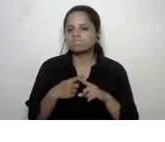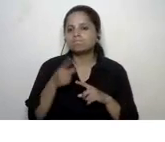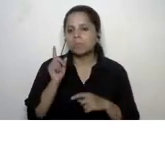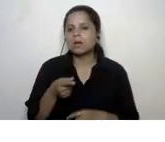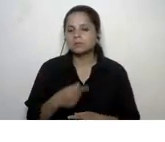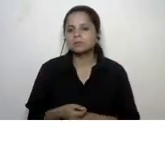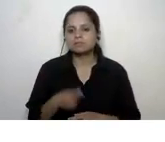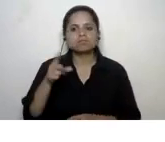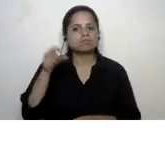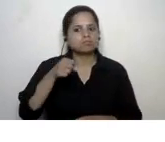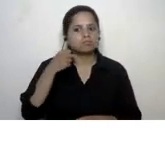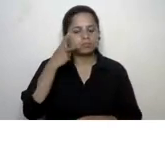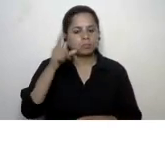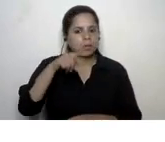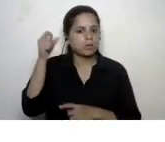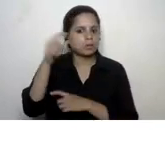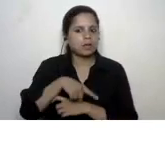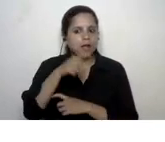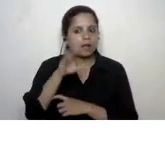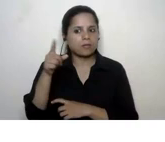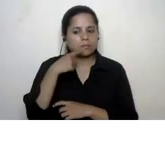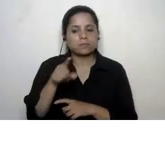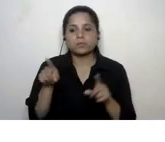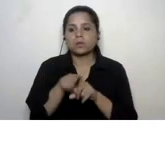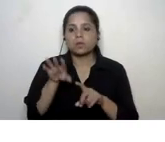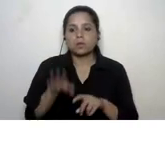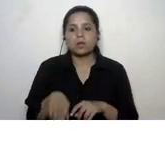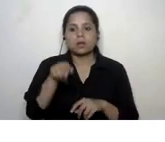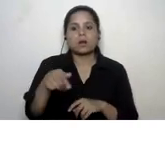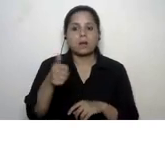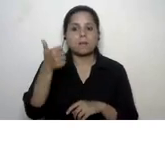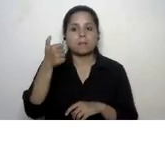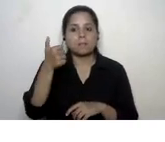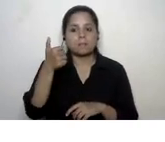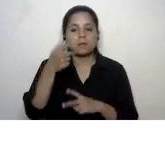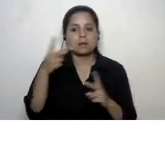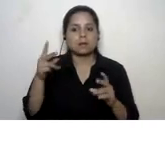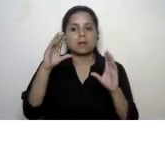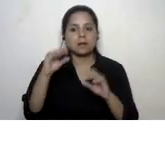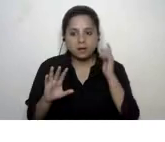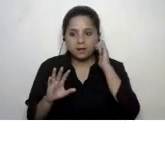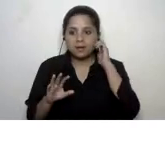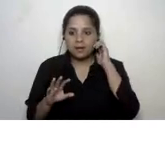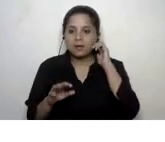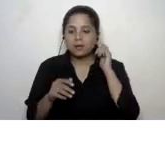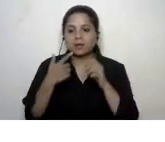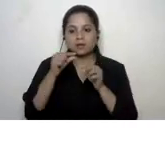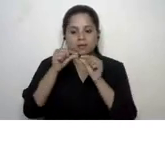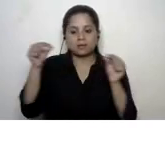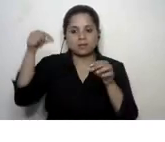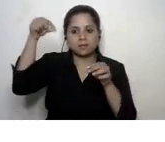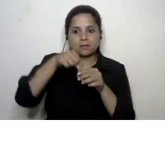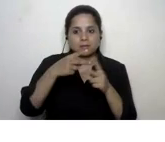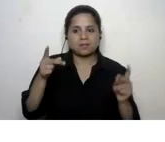yes i can see a comment in the chat box saying also go ball pen less that's a very uh radical